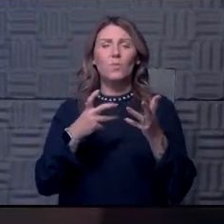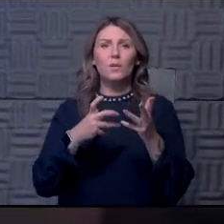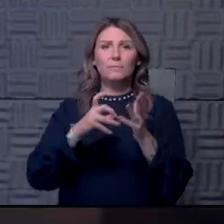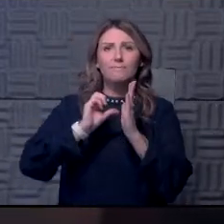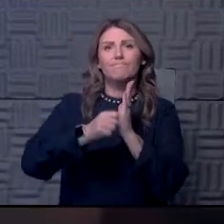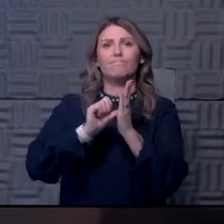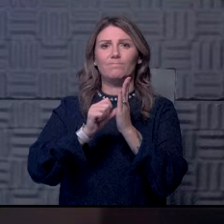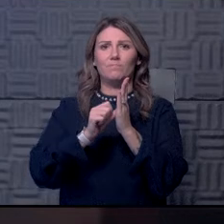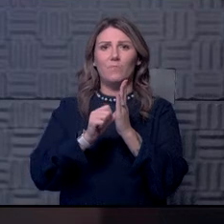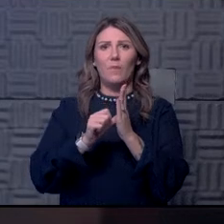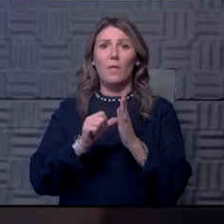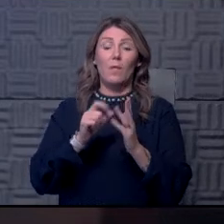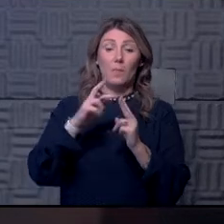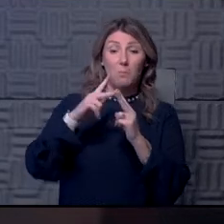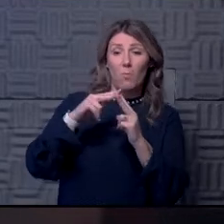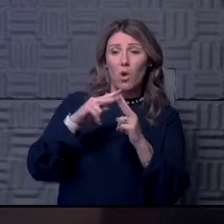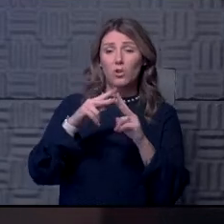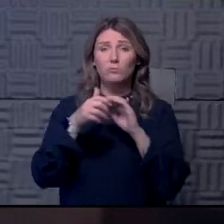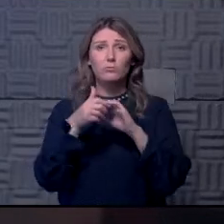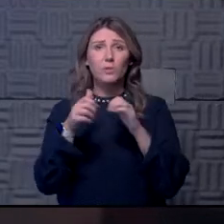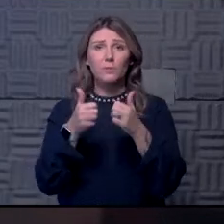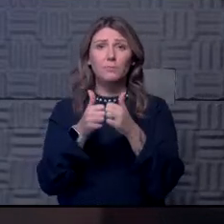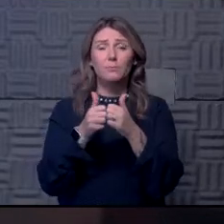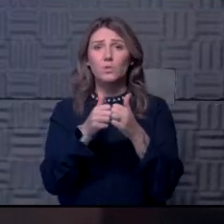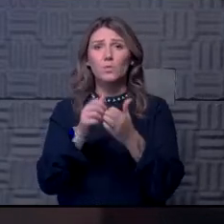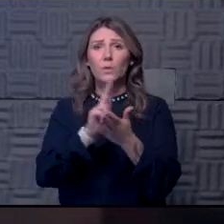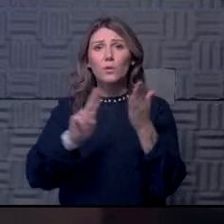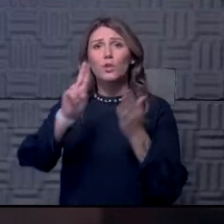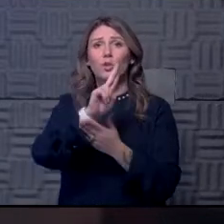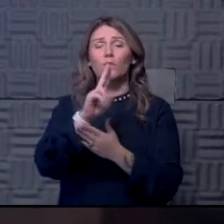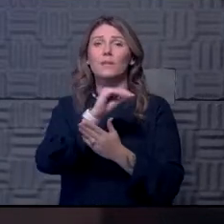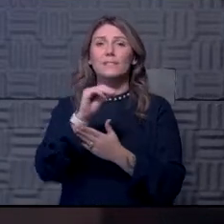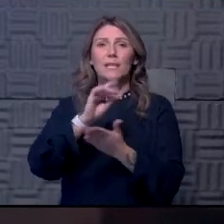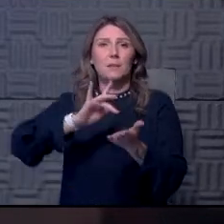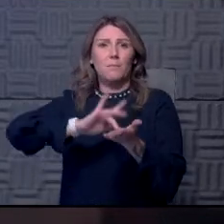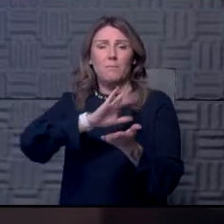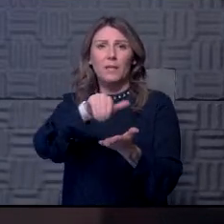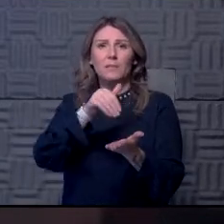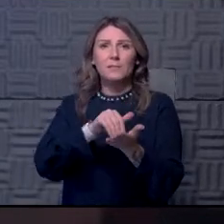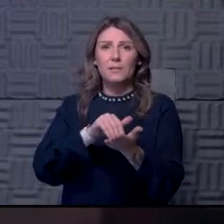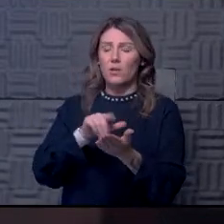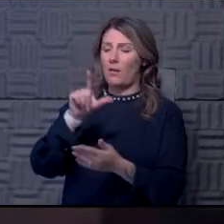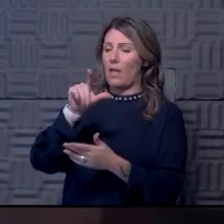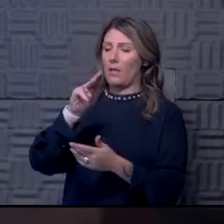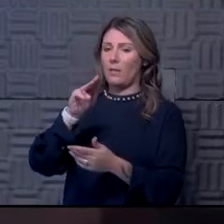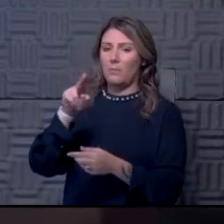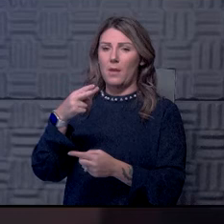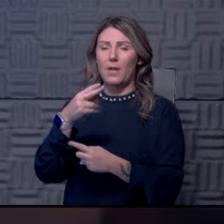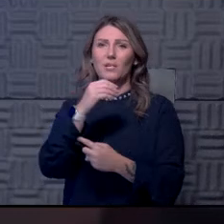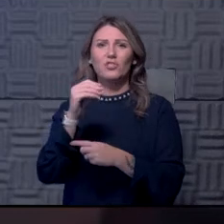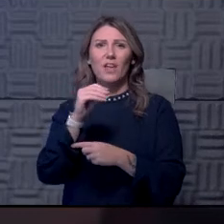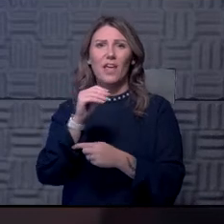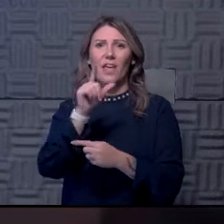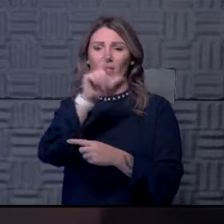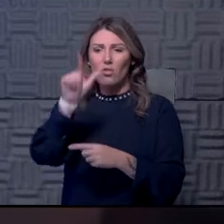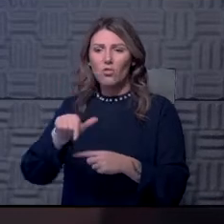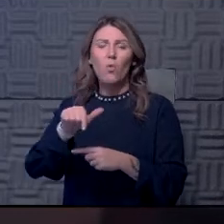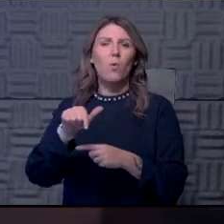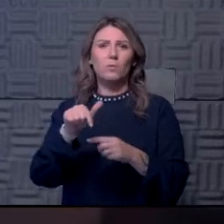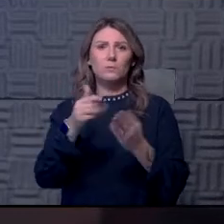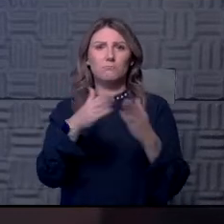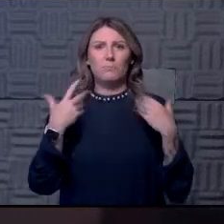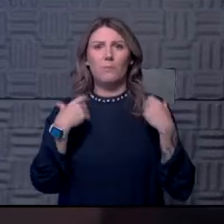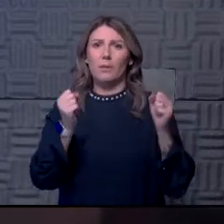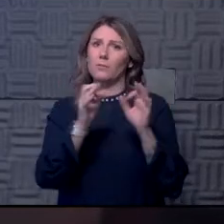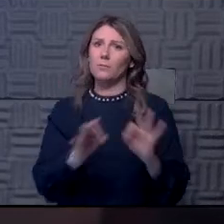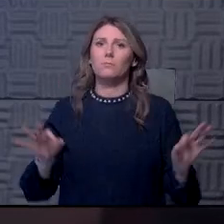partnership between the university, the medical center, LMH, and Lawrence-Douglas County Public Health has been critical.